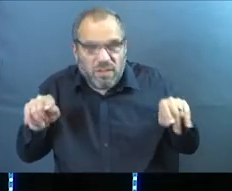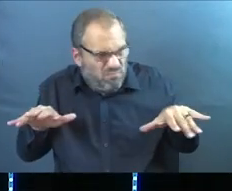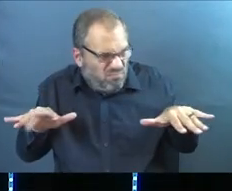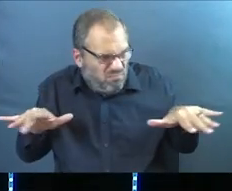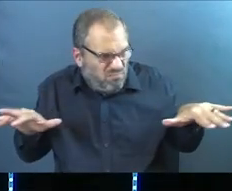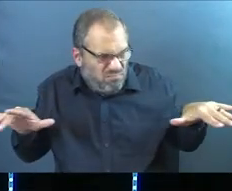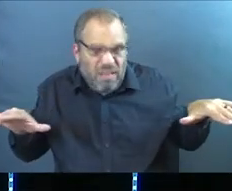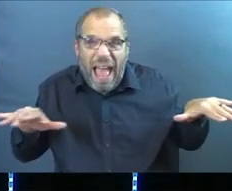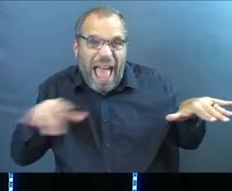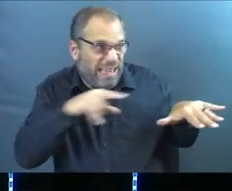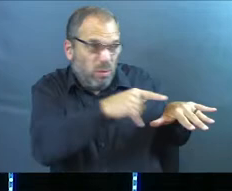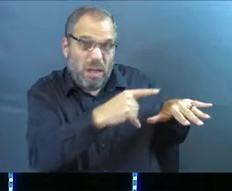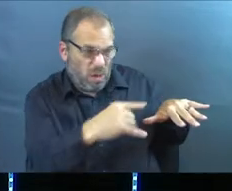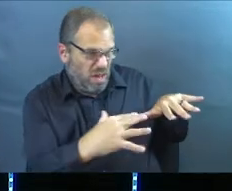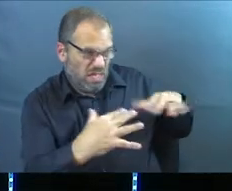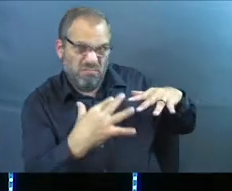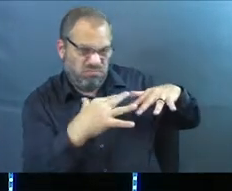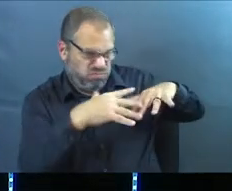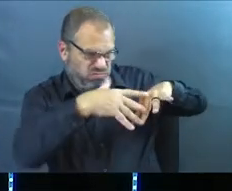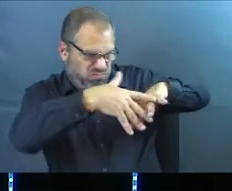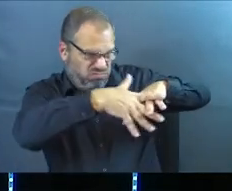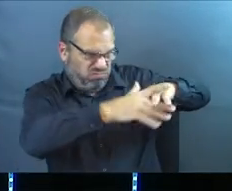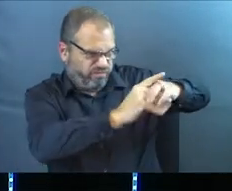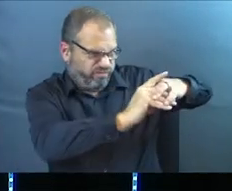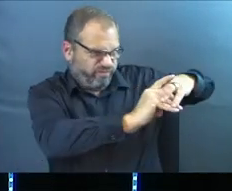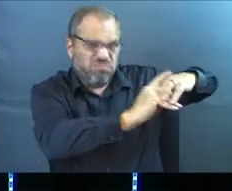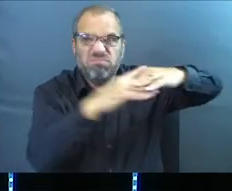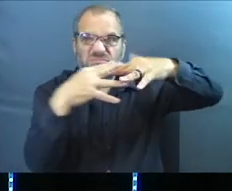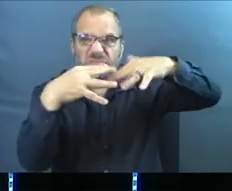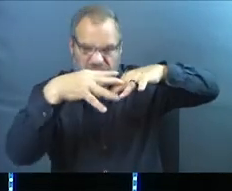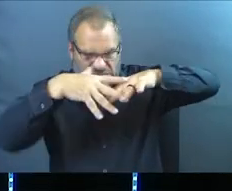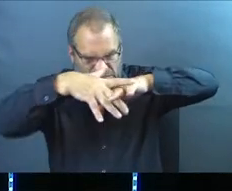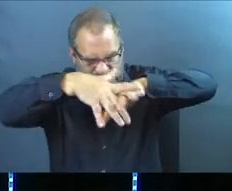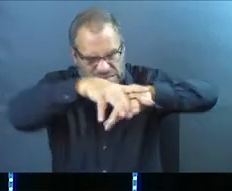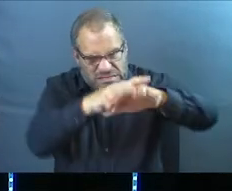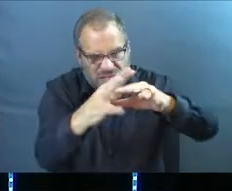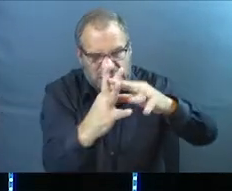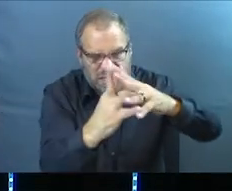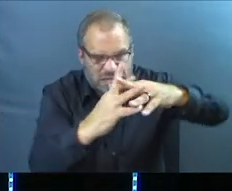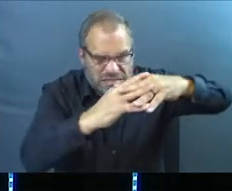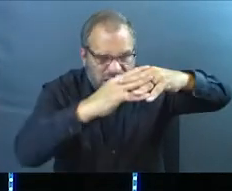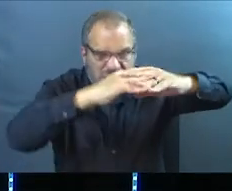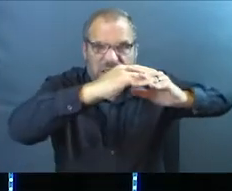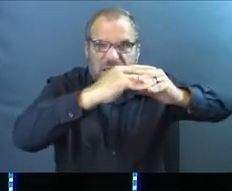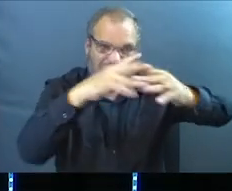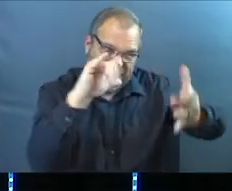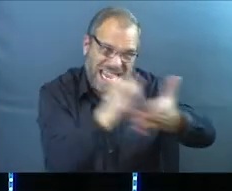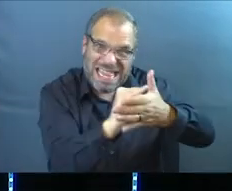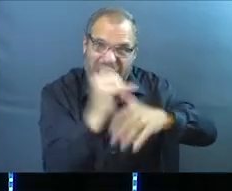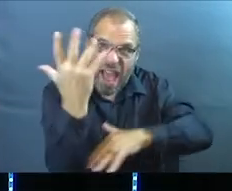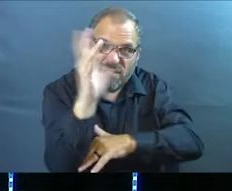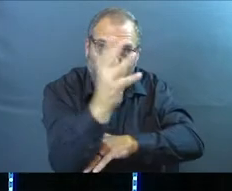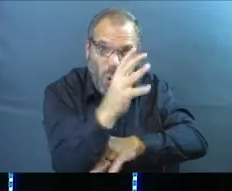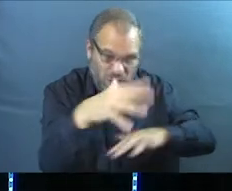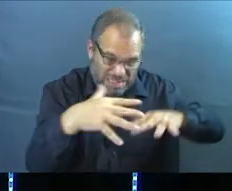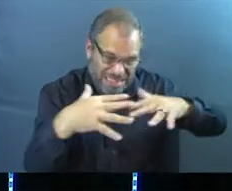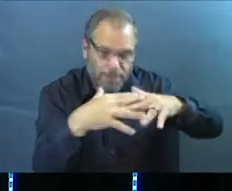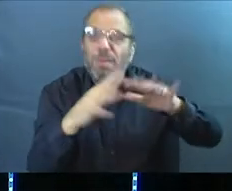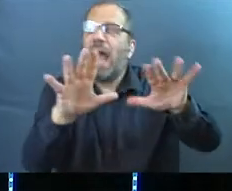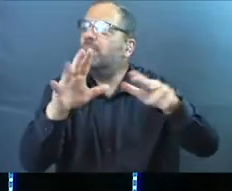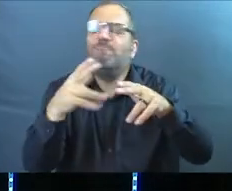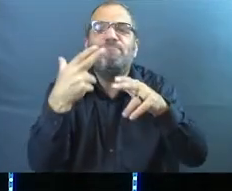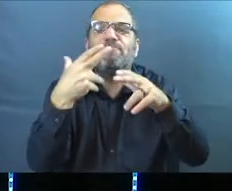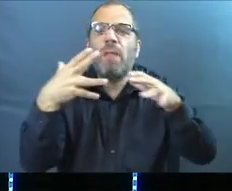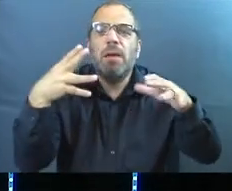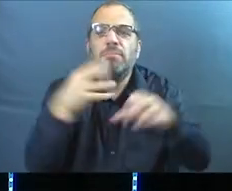intermingle and intertwine with all the other root systems for all the other trees in that forest. In short,